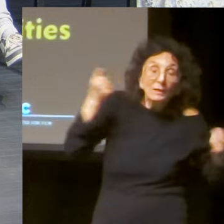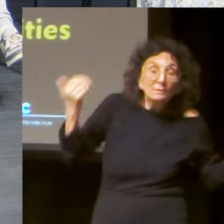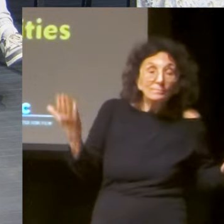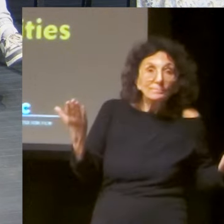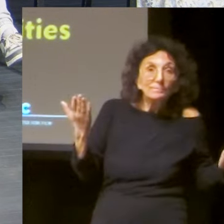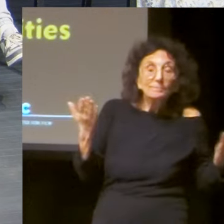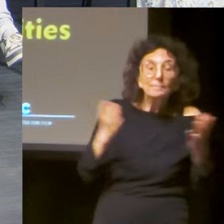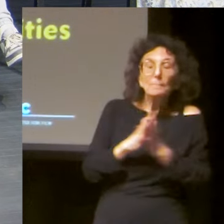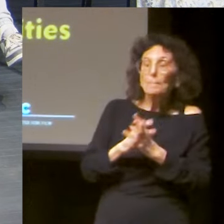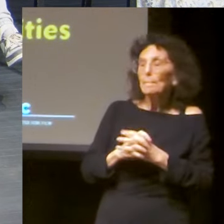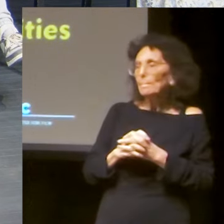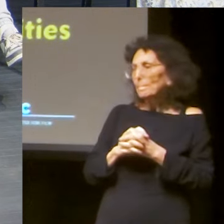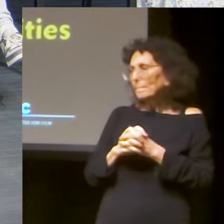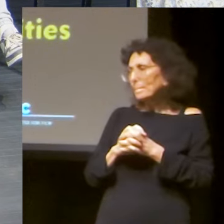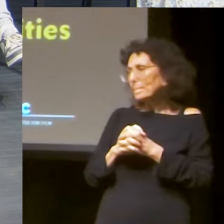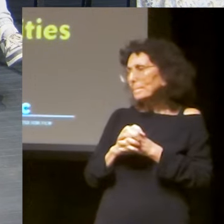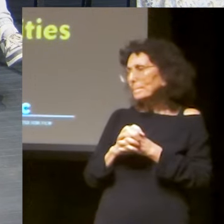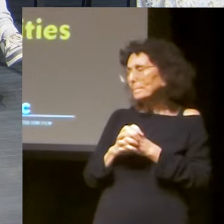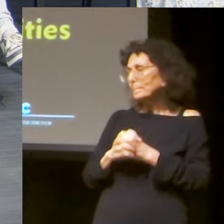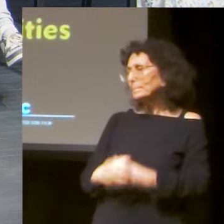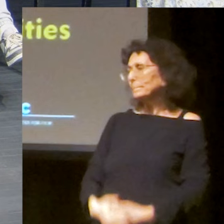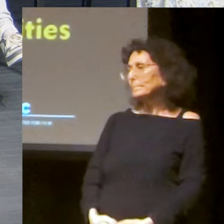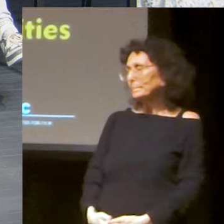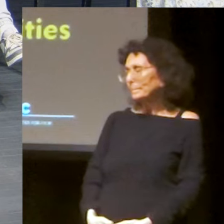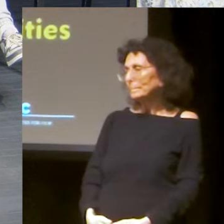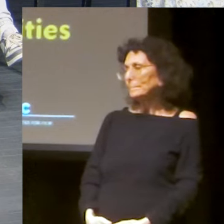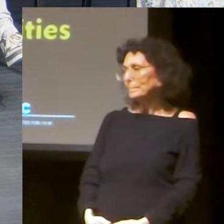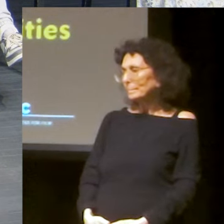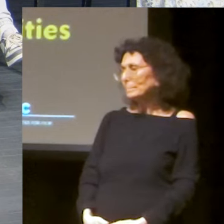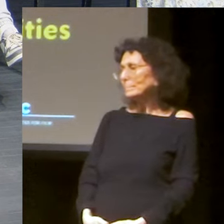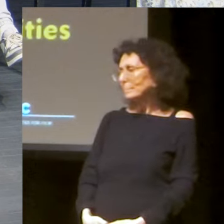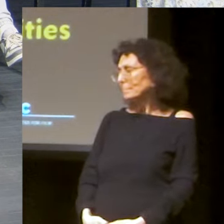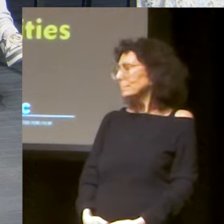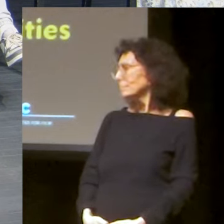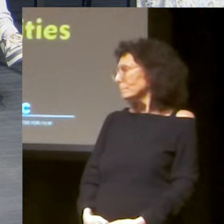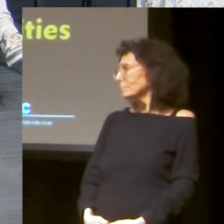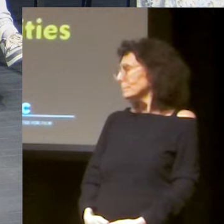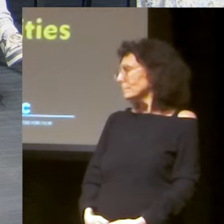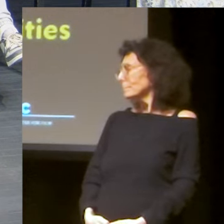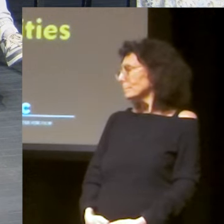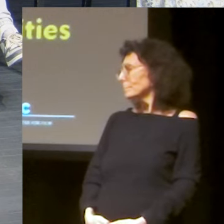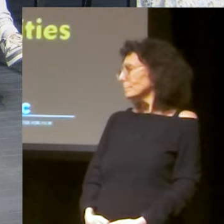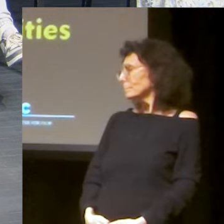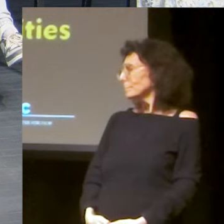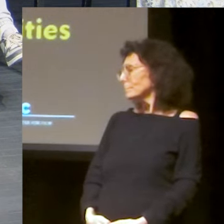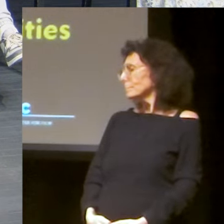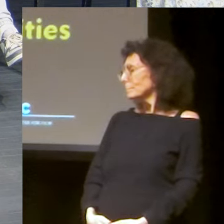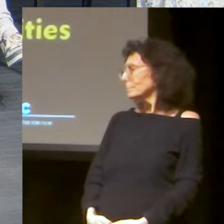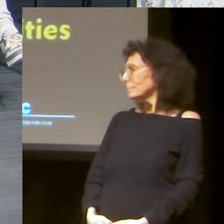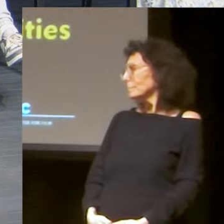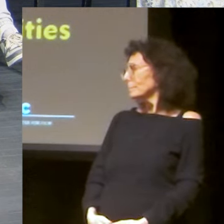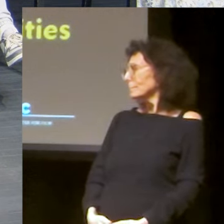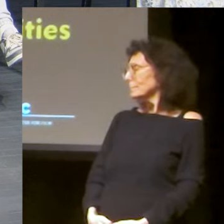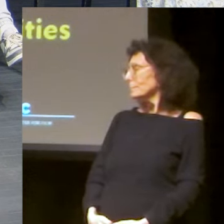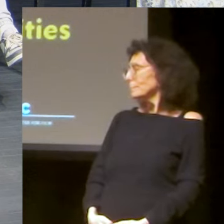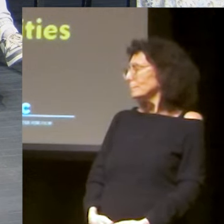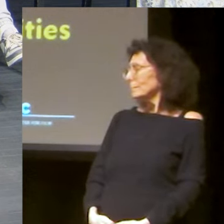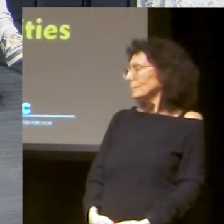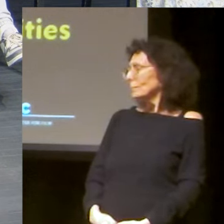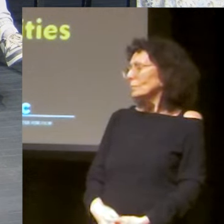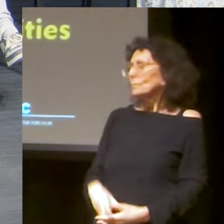and everything in between, and it's all imperfect and we do our best. And, um, um,